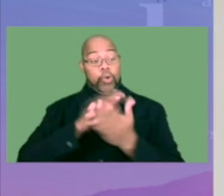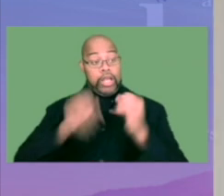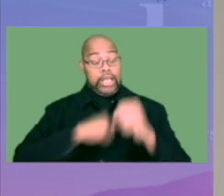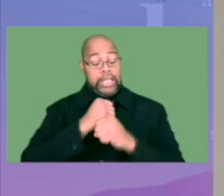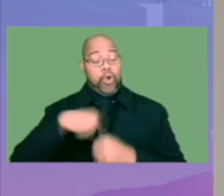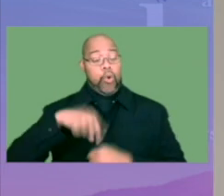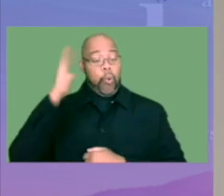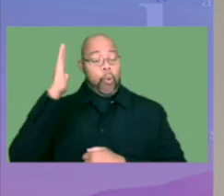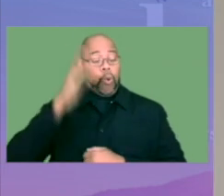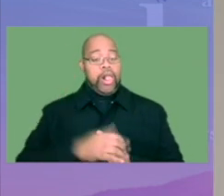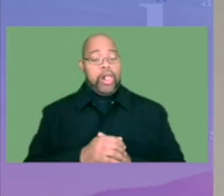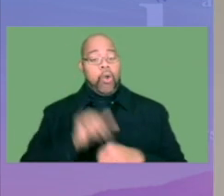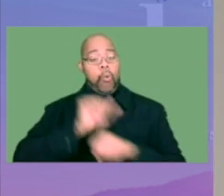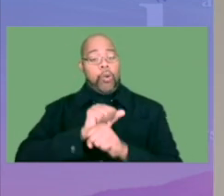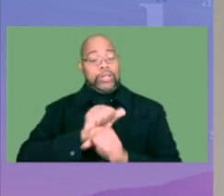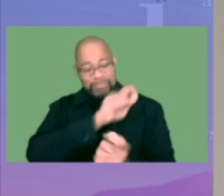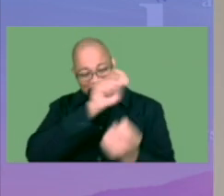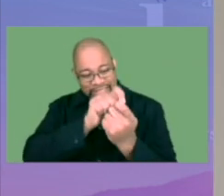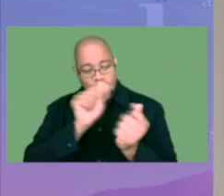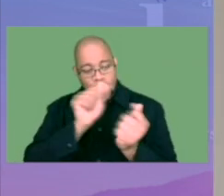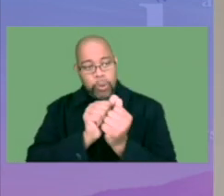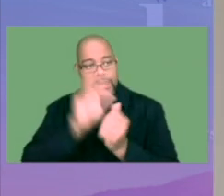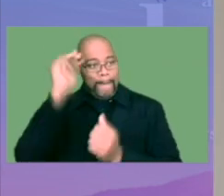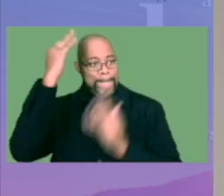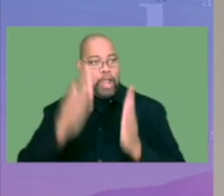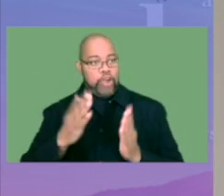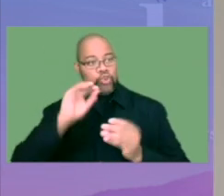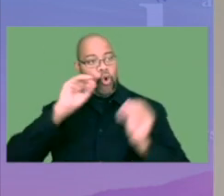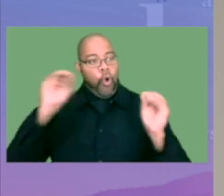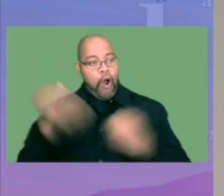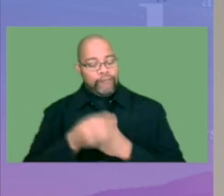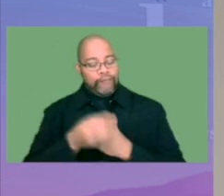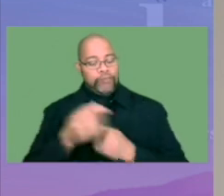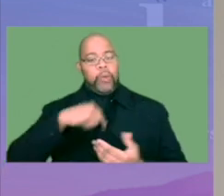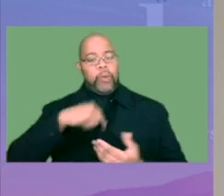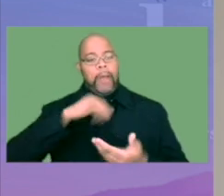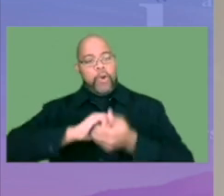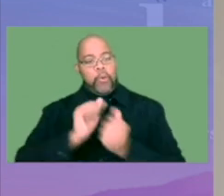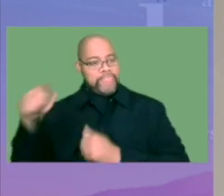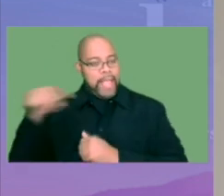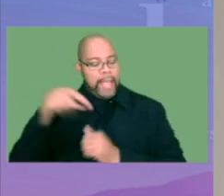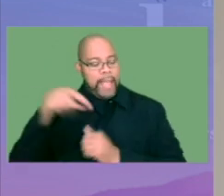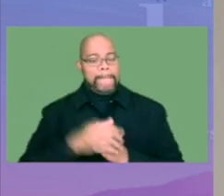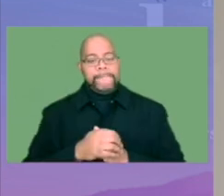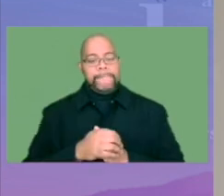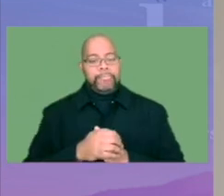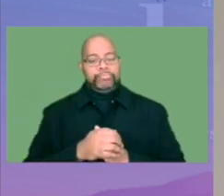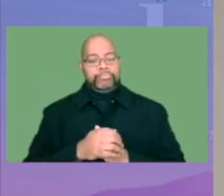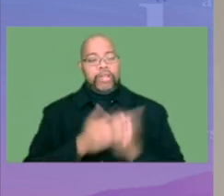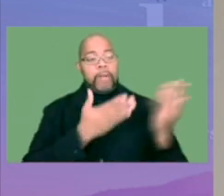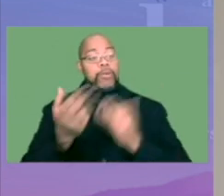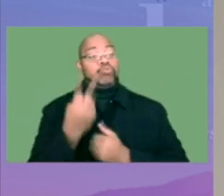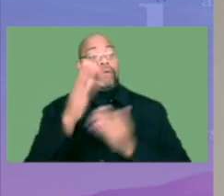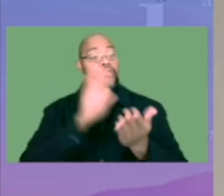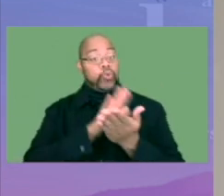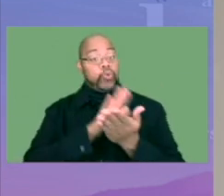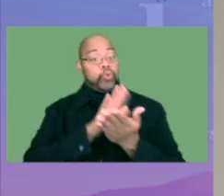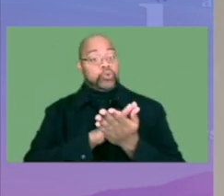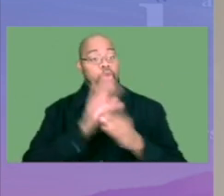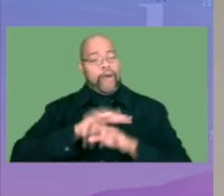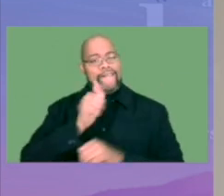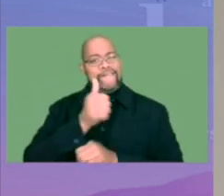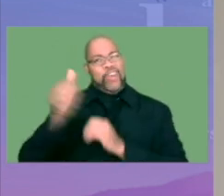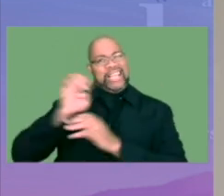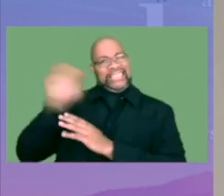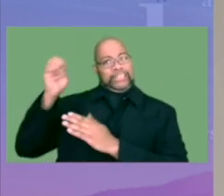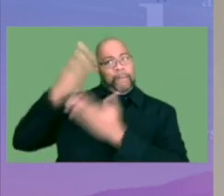In this next academic year, we're going to be working specifically with the mayor's office. So we have partnered with them to bring on